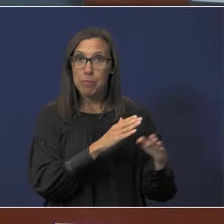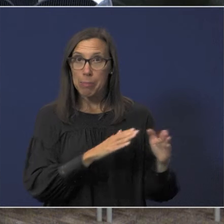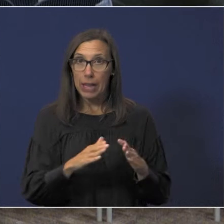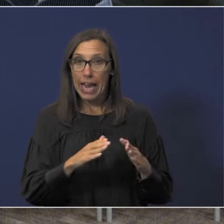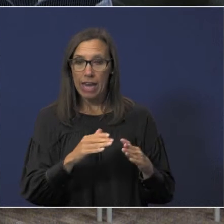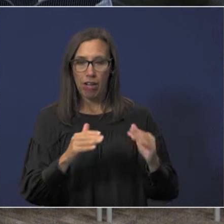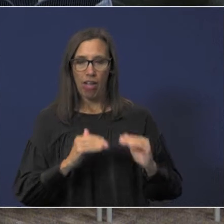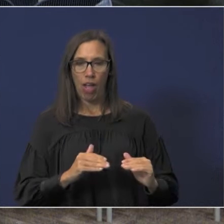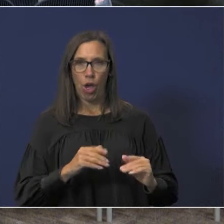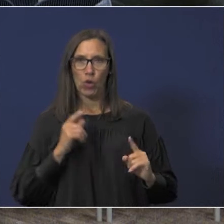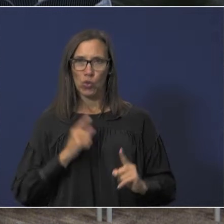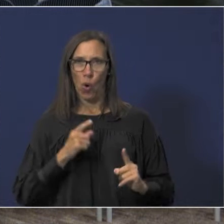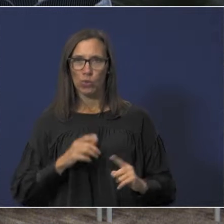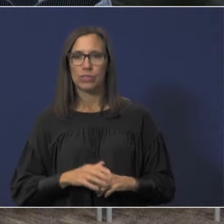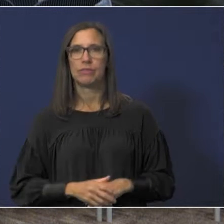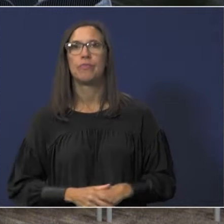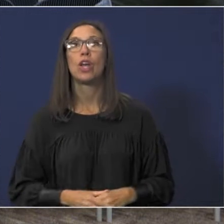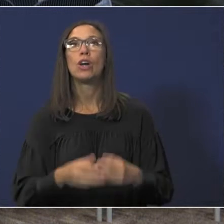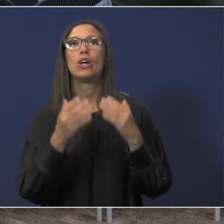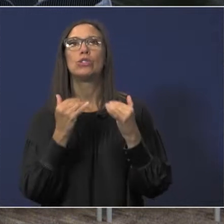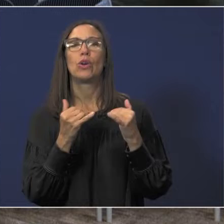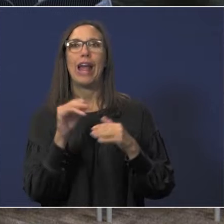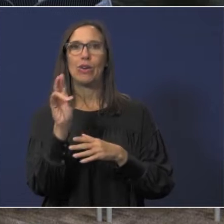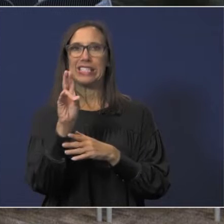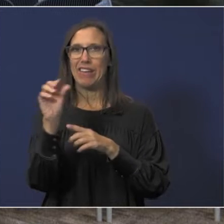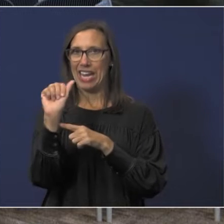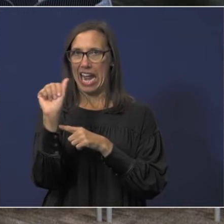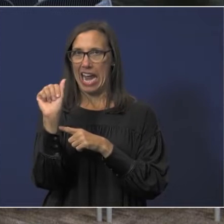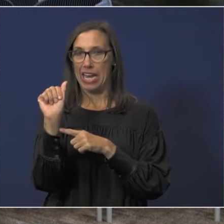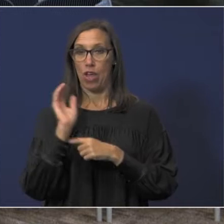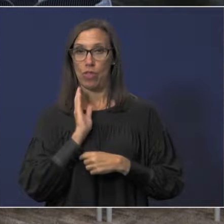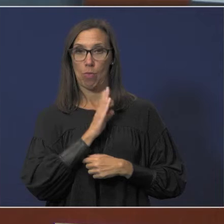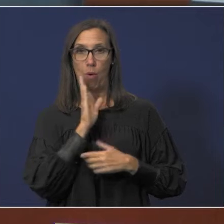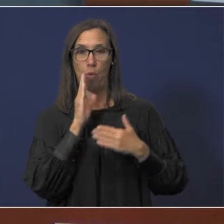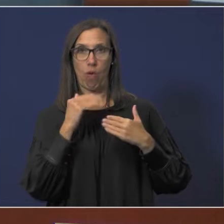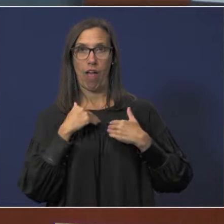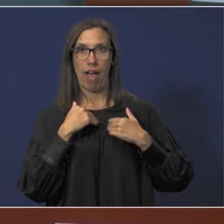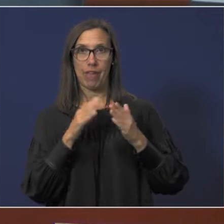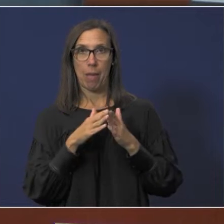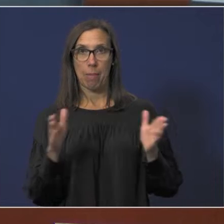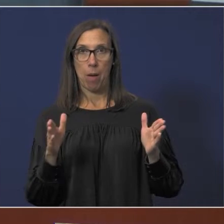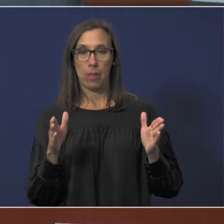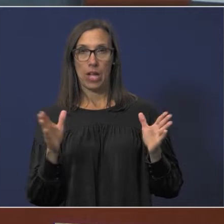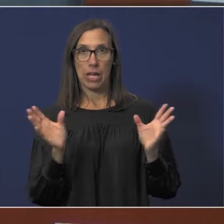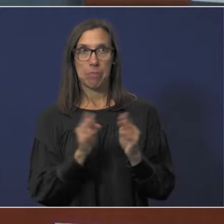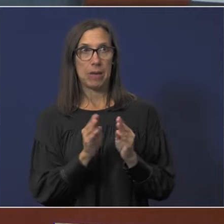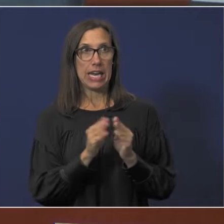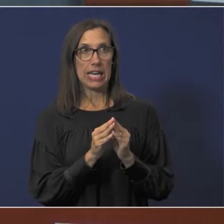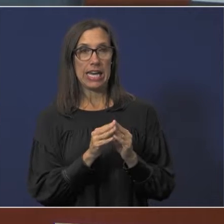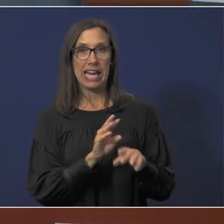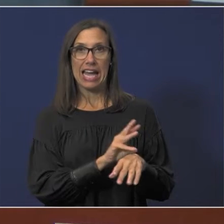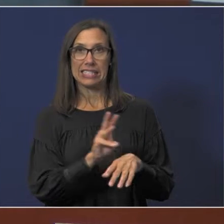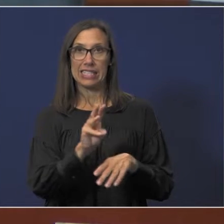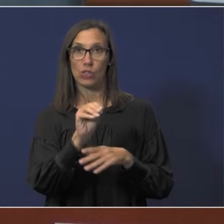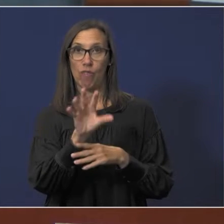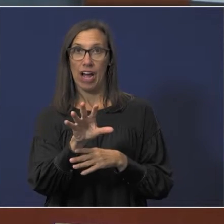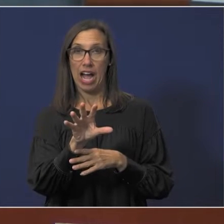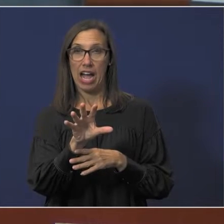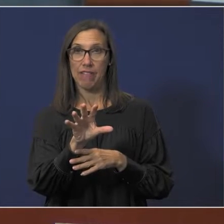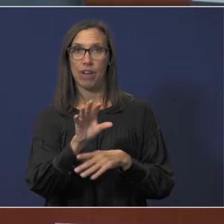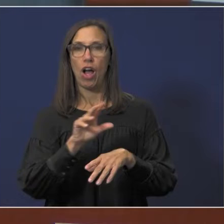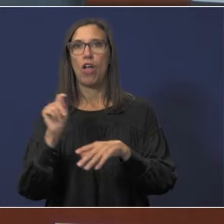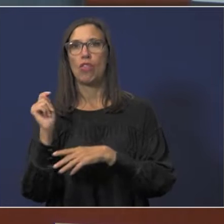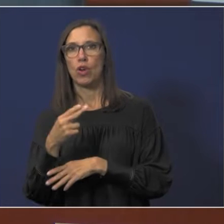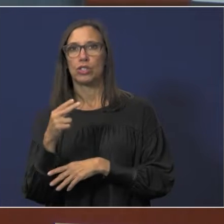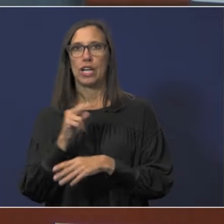now we will proceed with the public hearing agenda item 7A. The board will hold a public hearing at 6.05 p.m. on